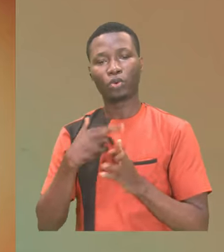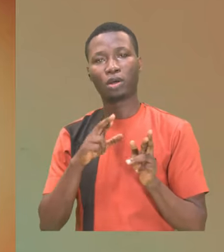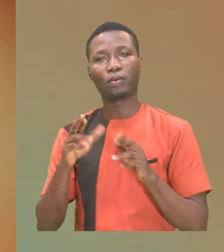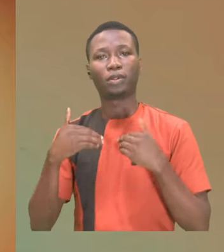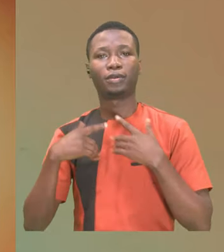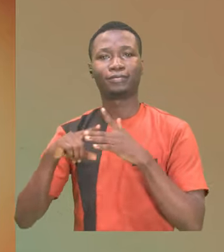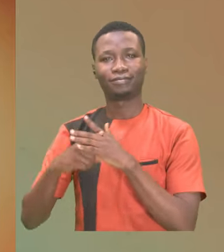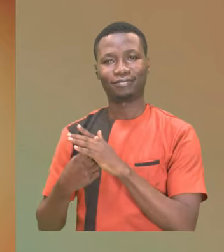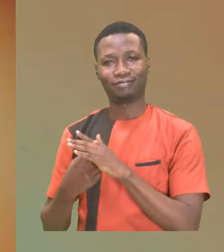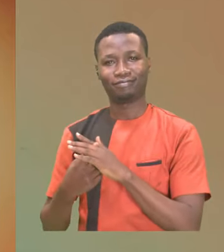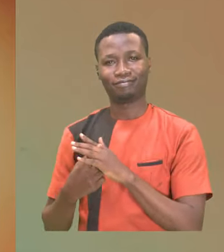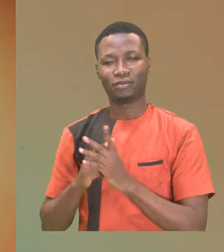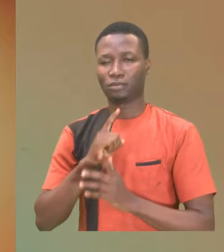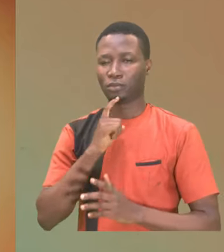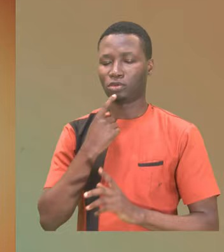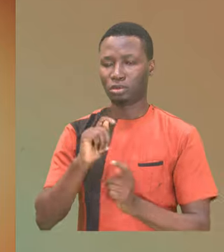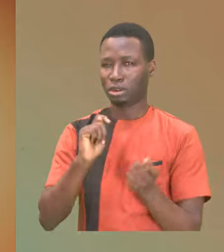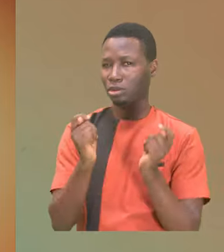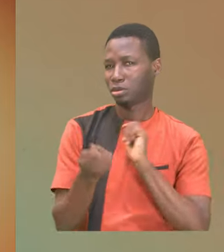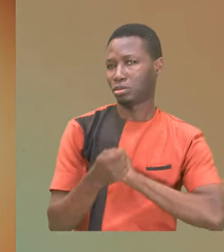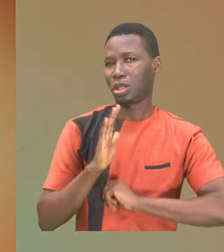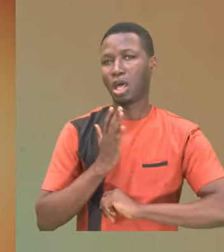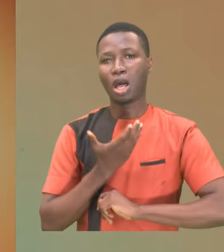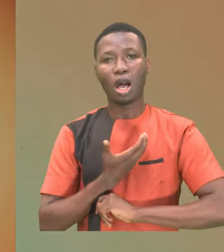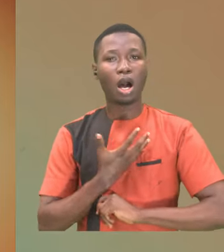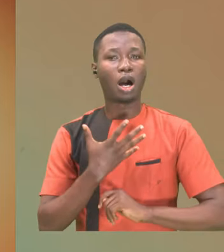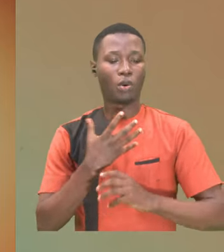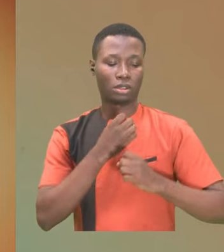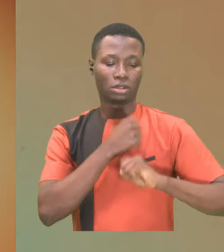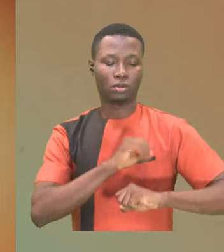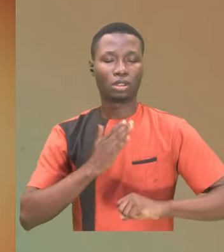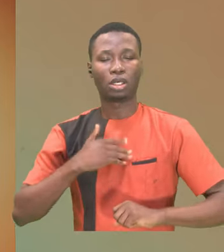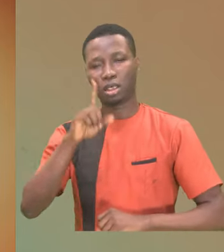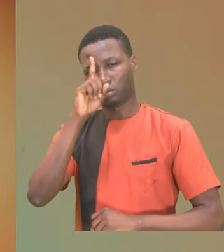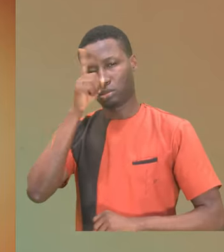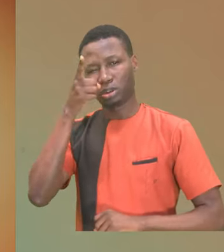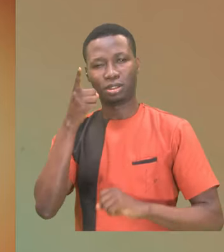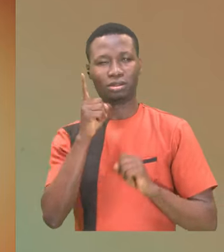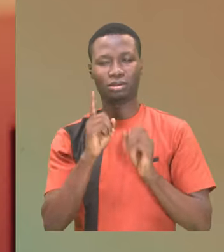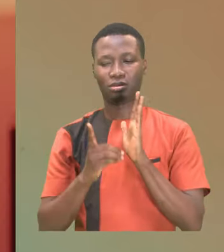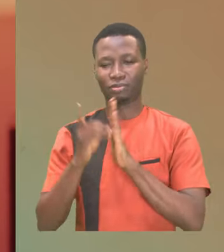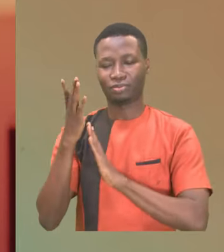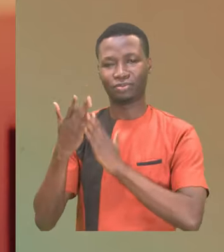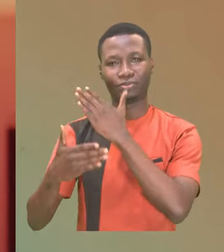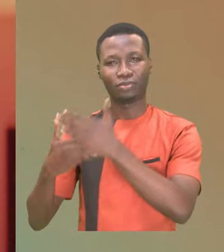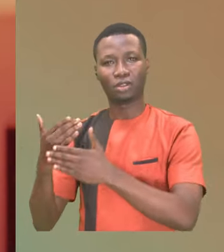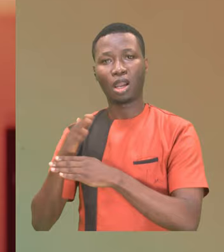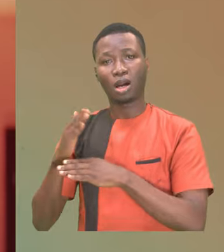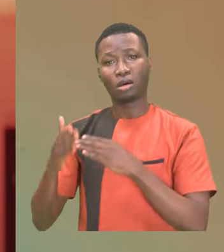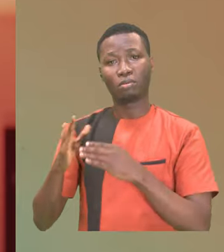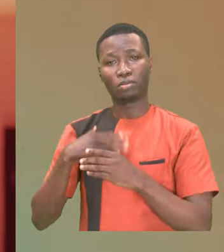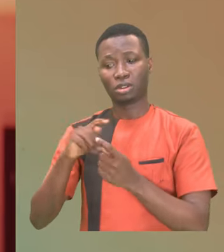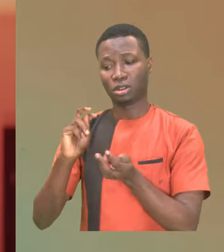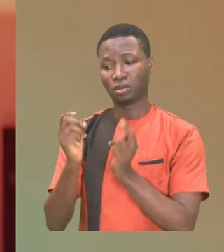started, radically transforming our security and intelligence architecture, completing the